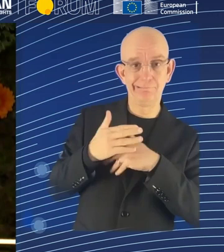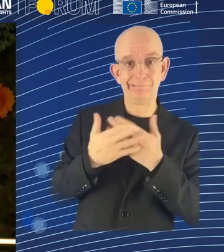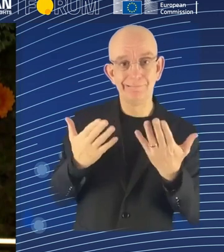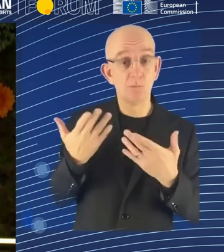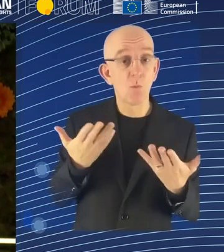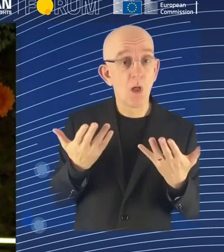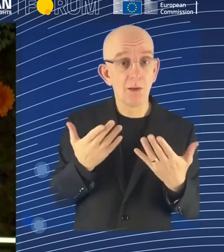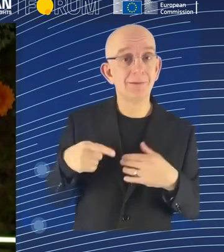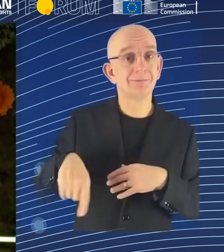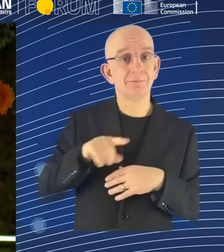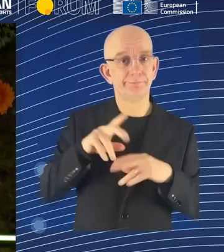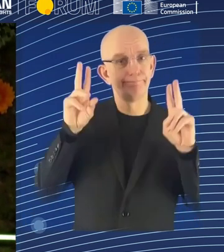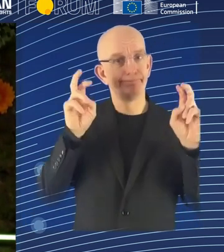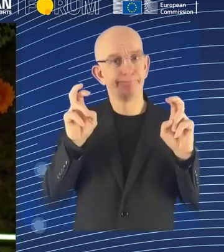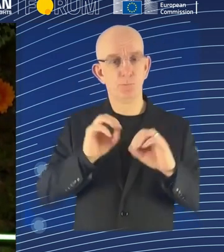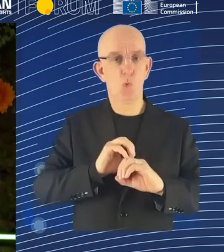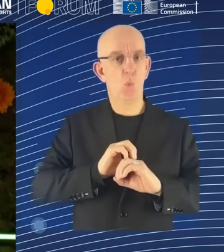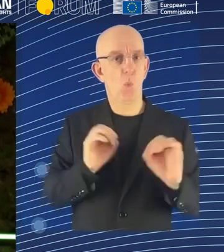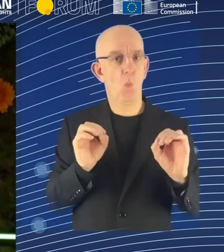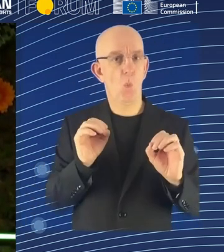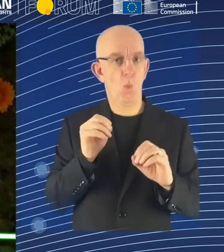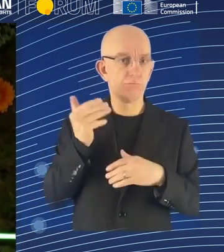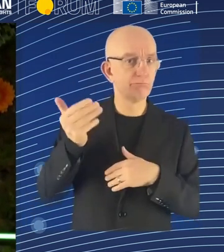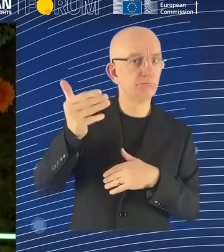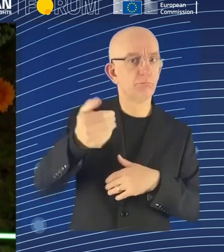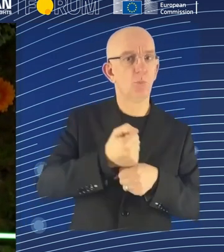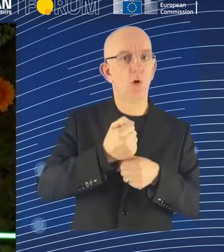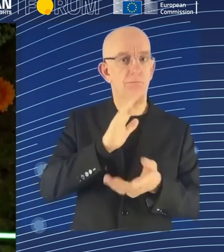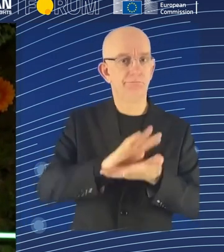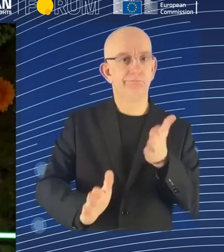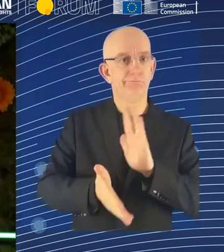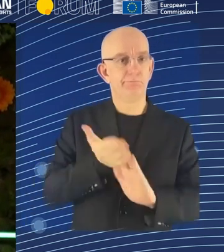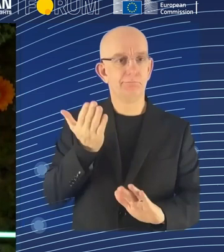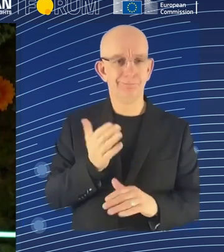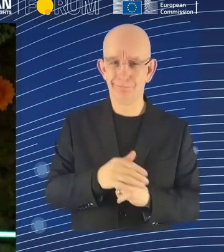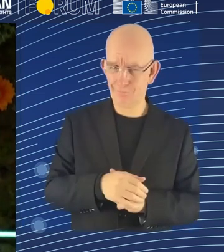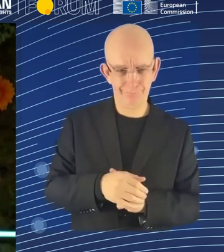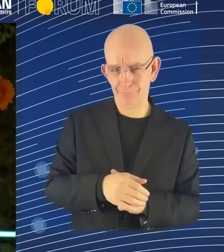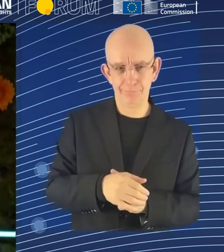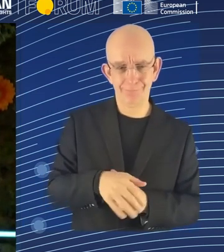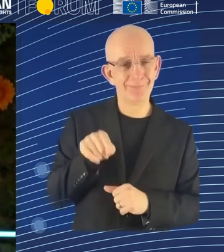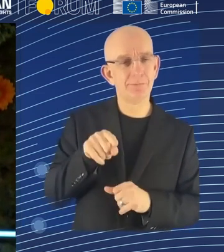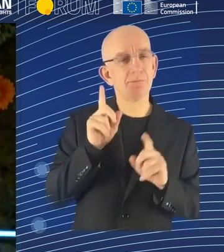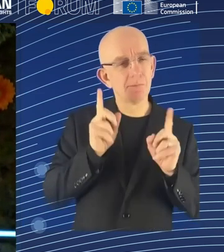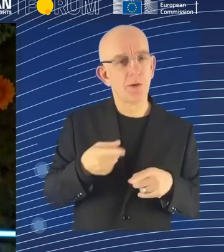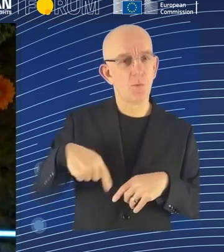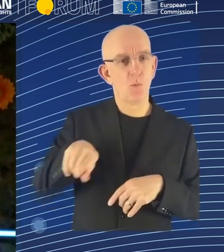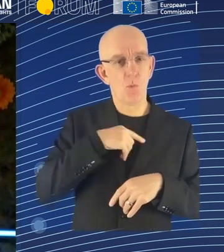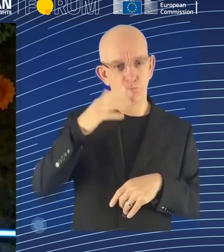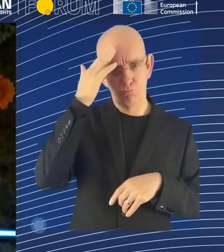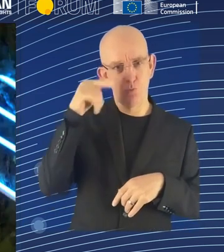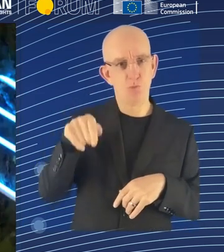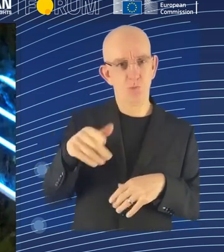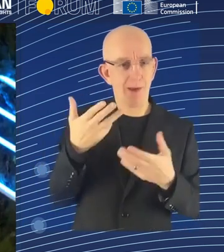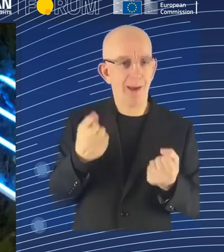and yesterday, it's really important that we have that sense of agency when it comes to ensuring that we get the benefits of the technology, but avoid some of the worst downsides. It's in our power.